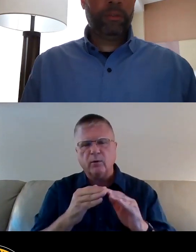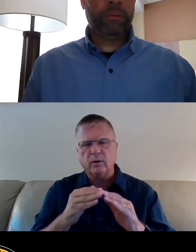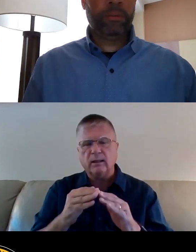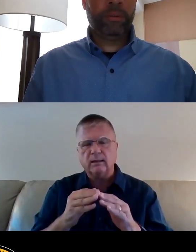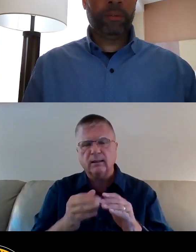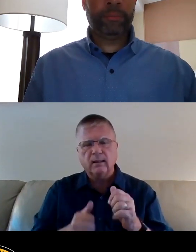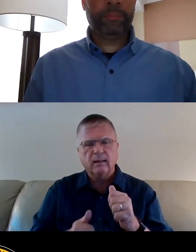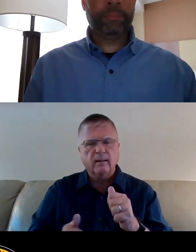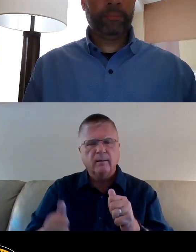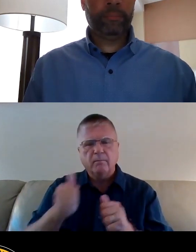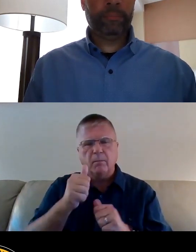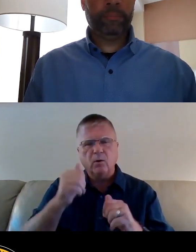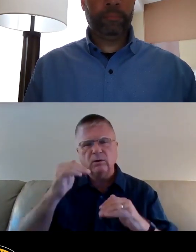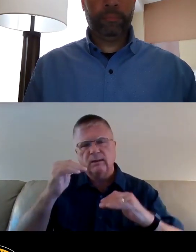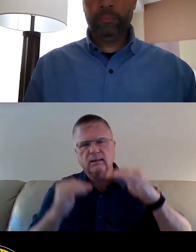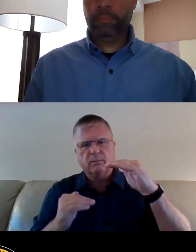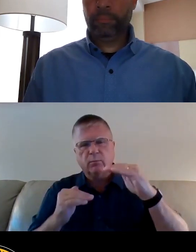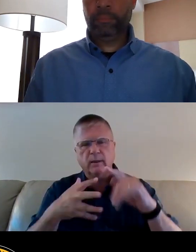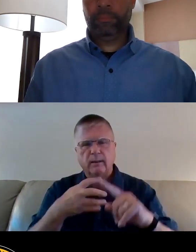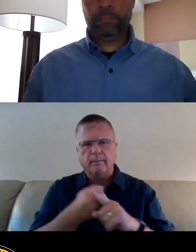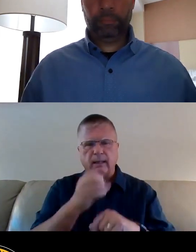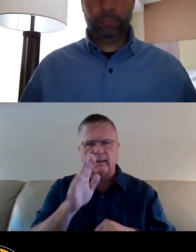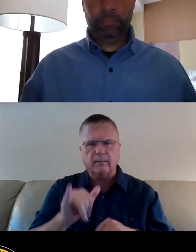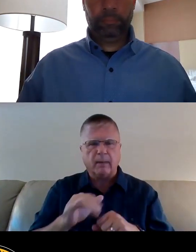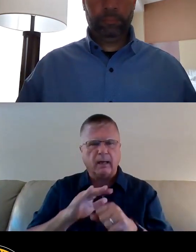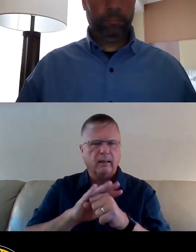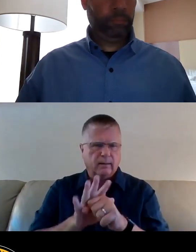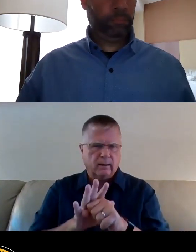disproportionately impacted by the pandemic.